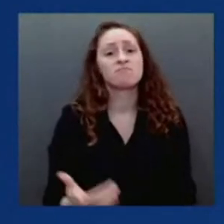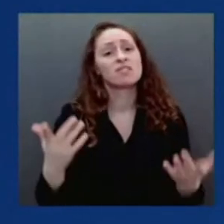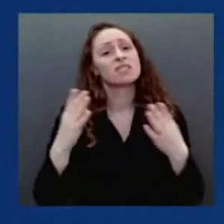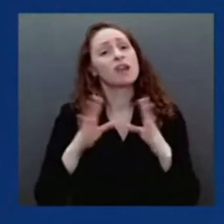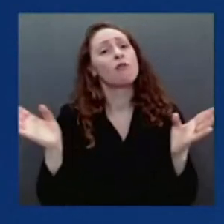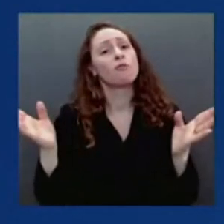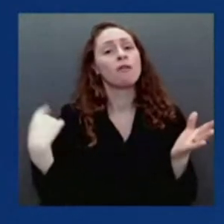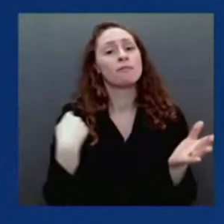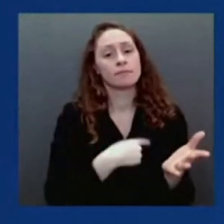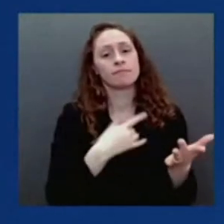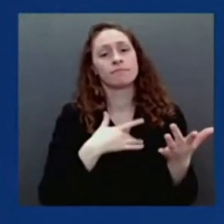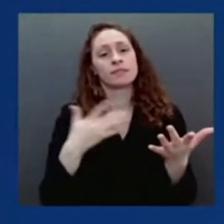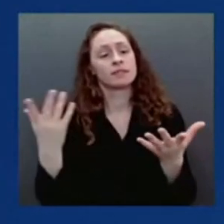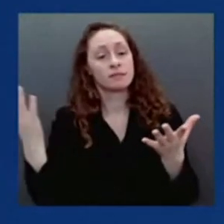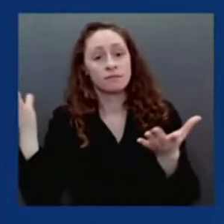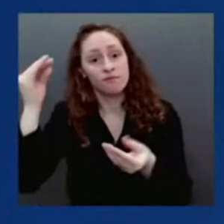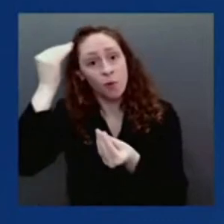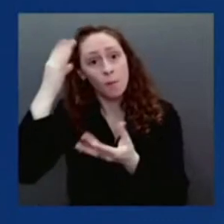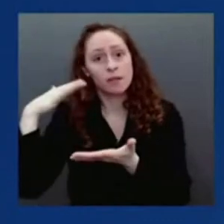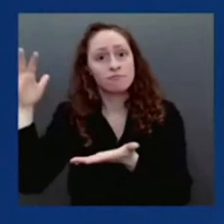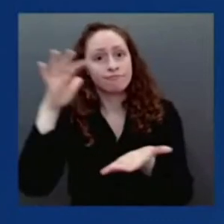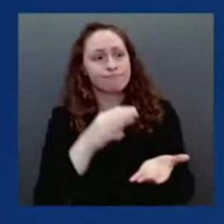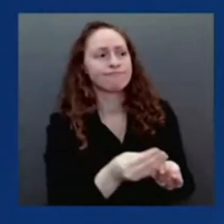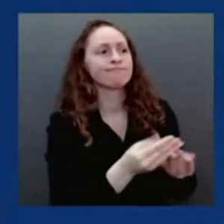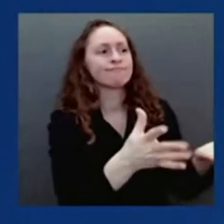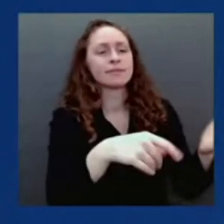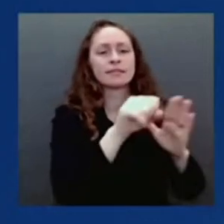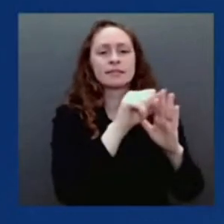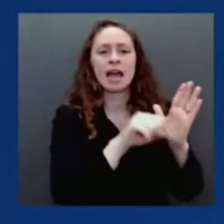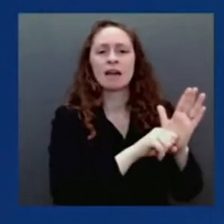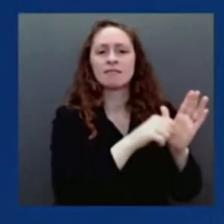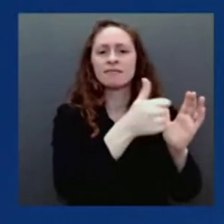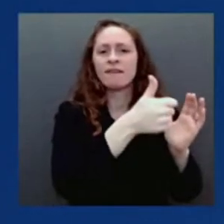question. Let's go to Josh Wingrove at Bloomberg.